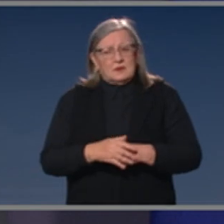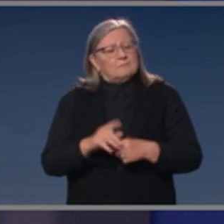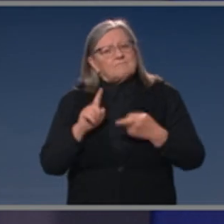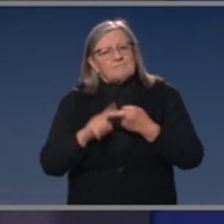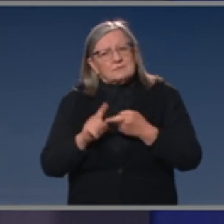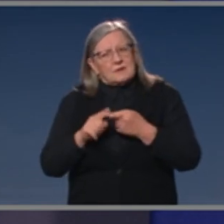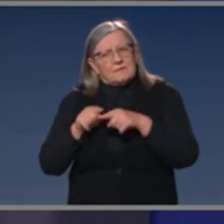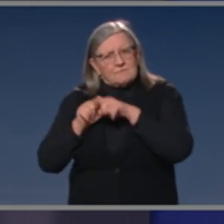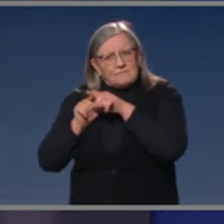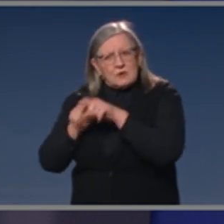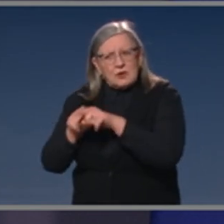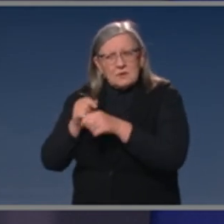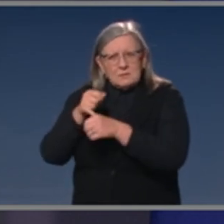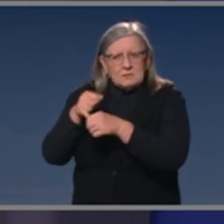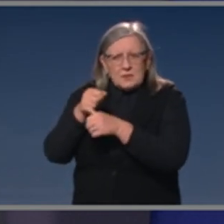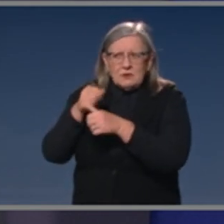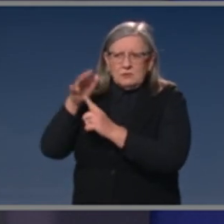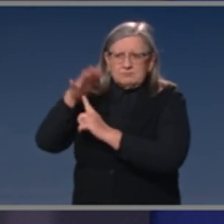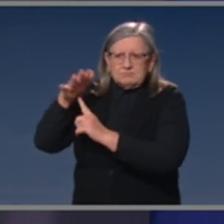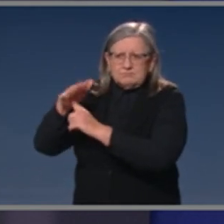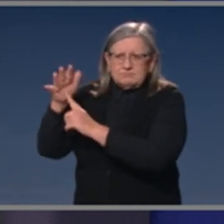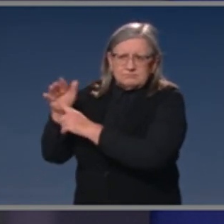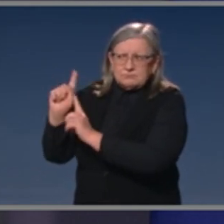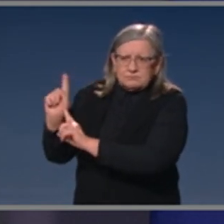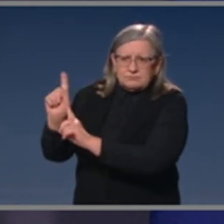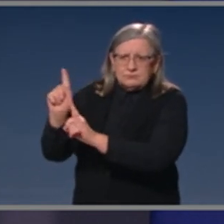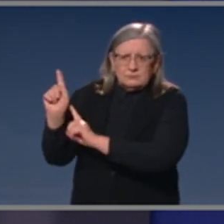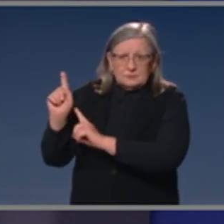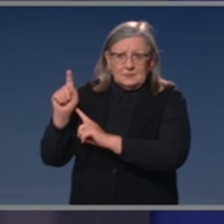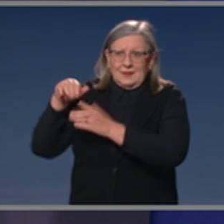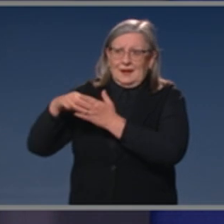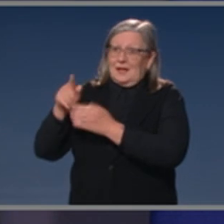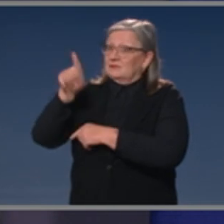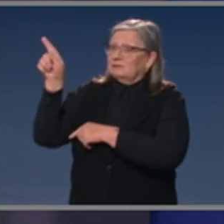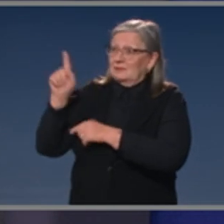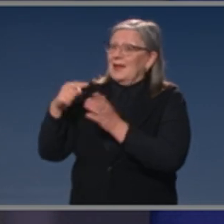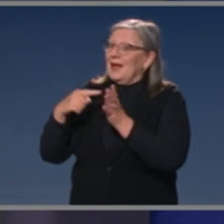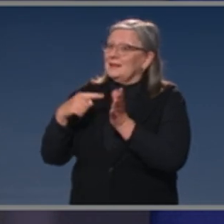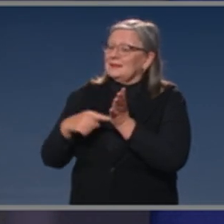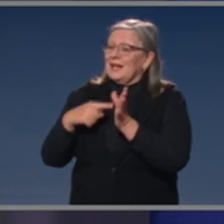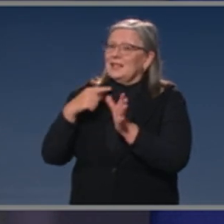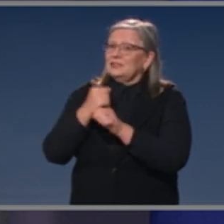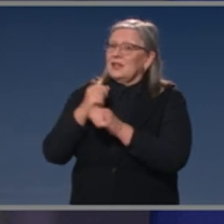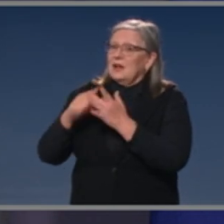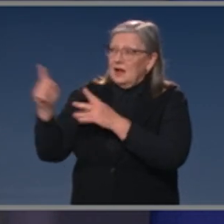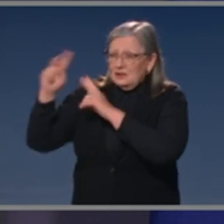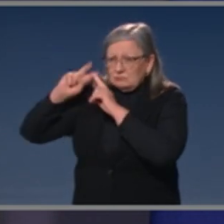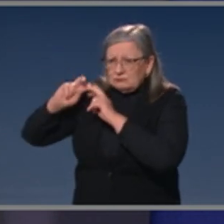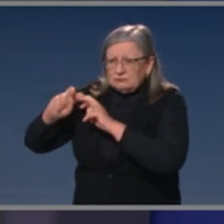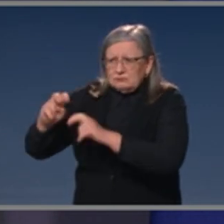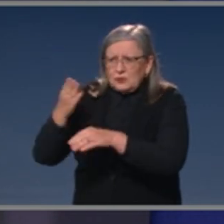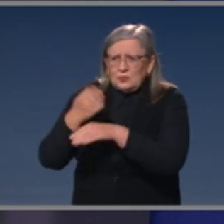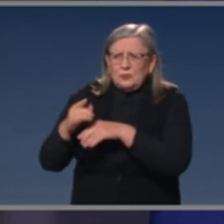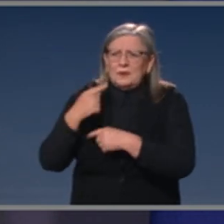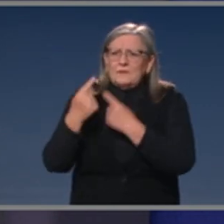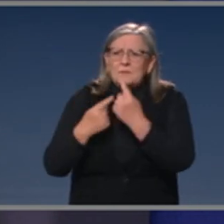We've received from ATAGI is, after reviewing the latest evidence, and Paul Kelly and Brendan will provide